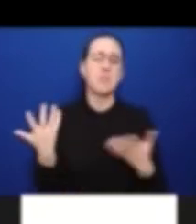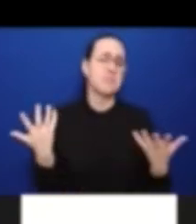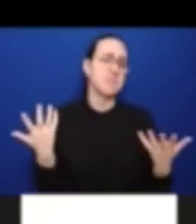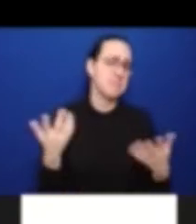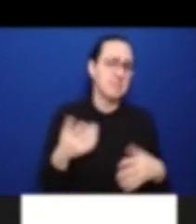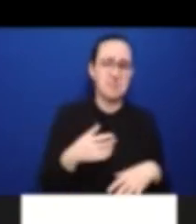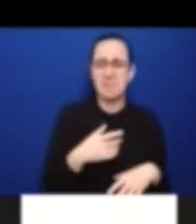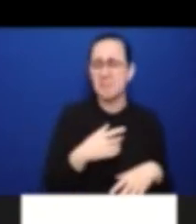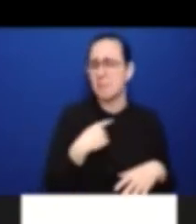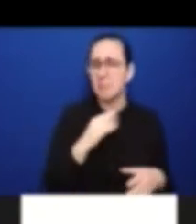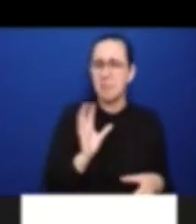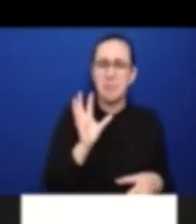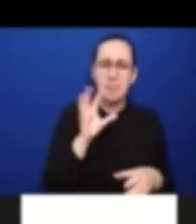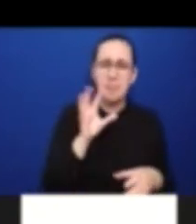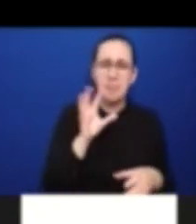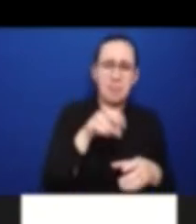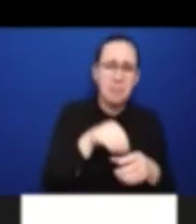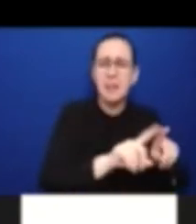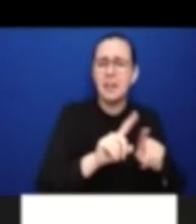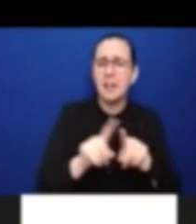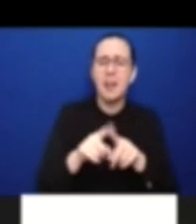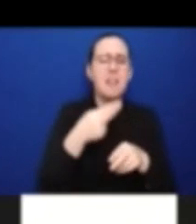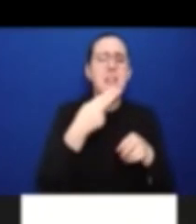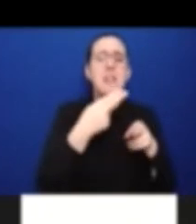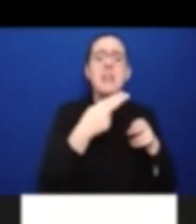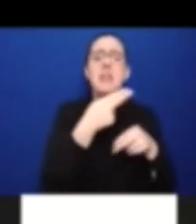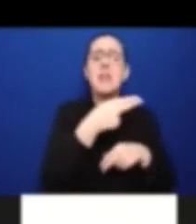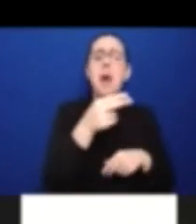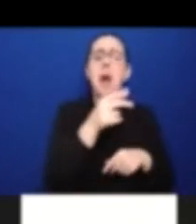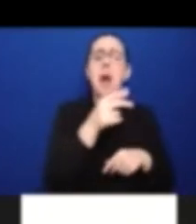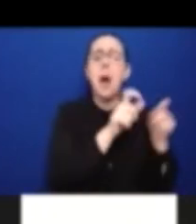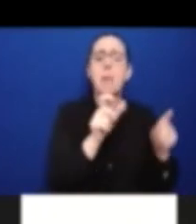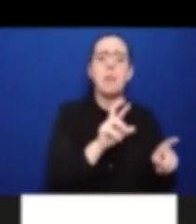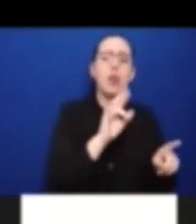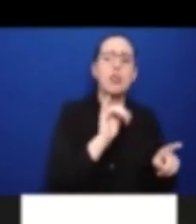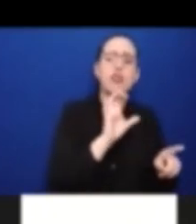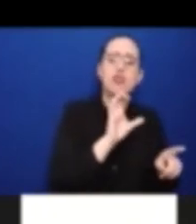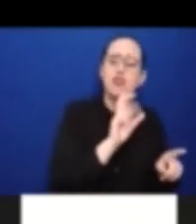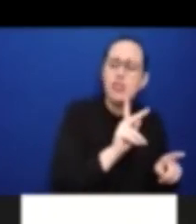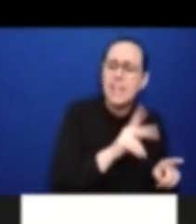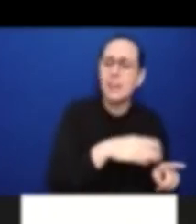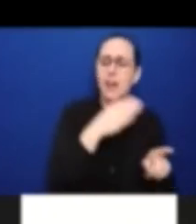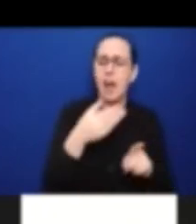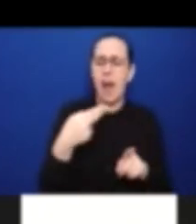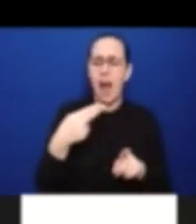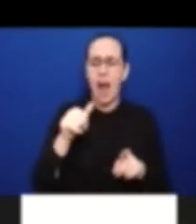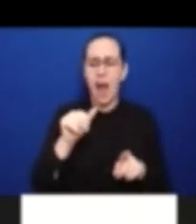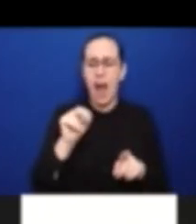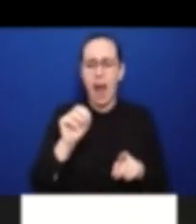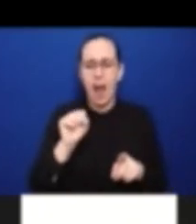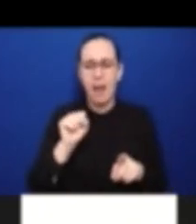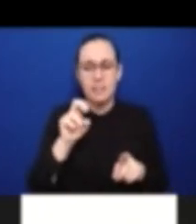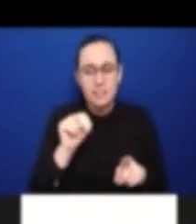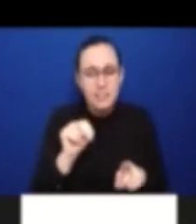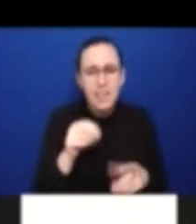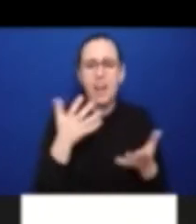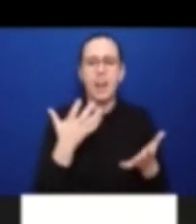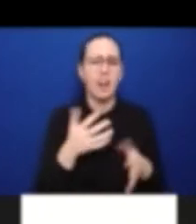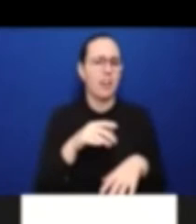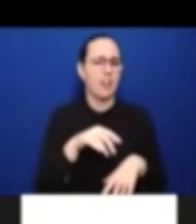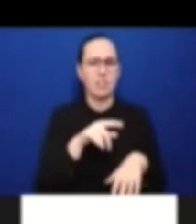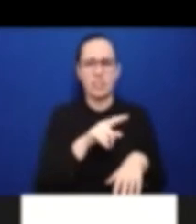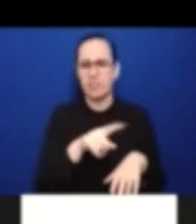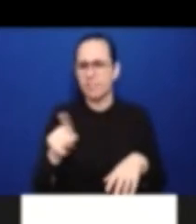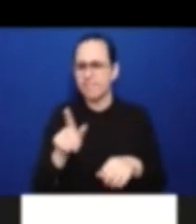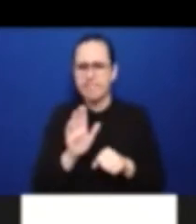pushed and every door had to be open and how much we had to fight to be recognized as athletes. And